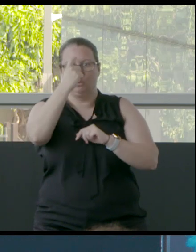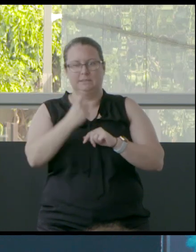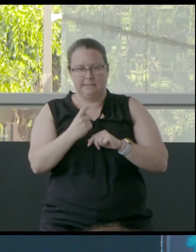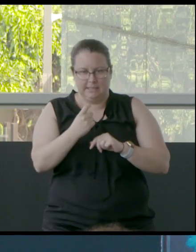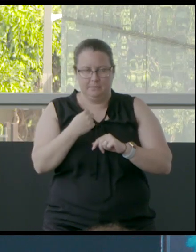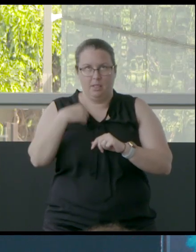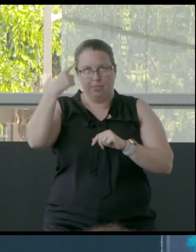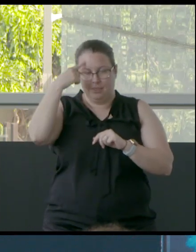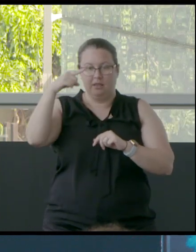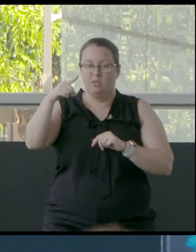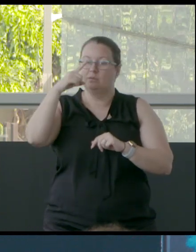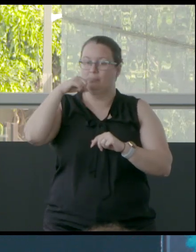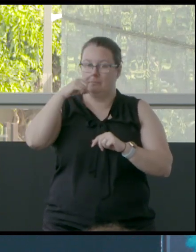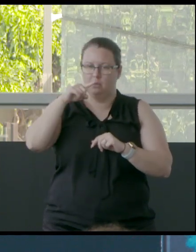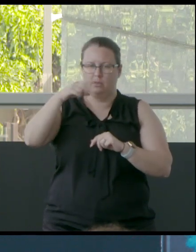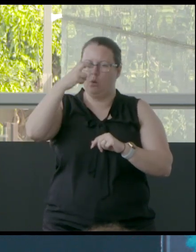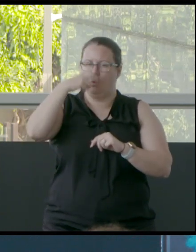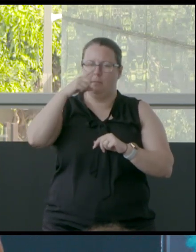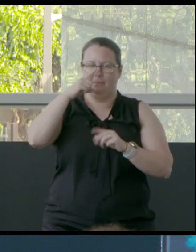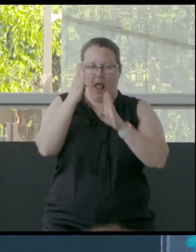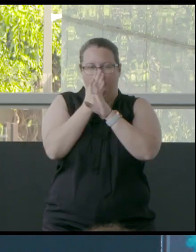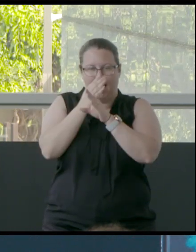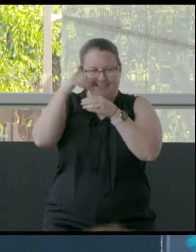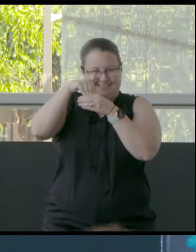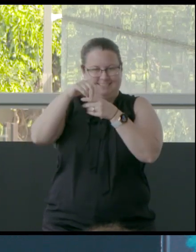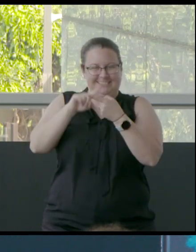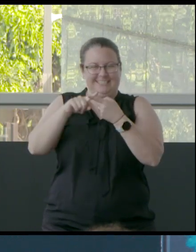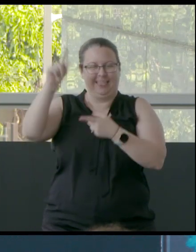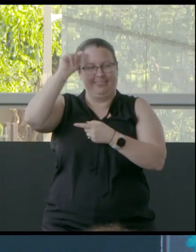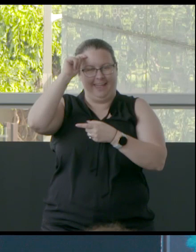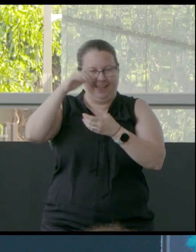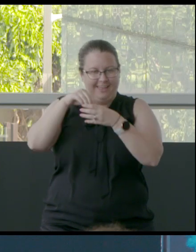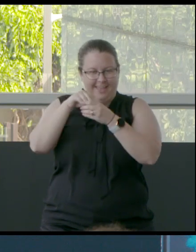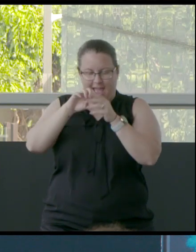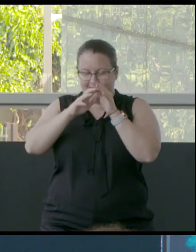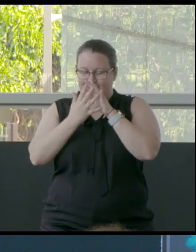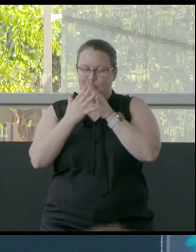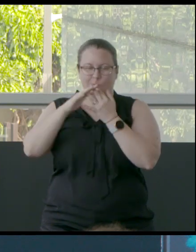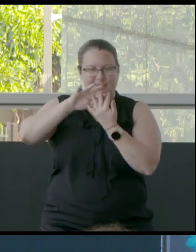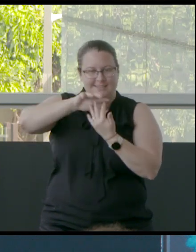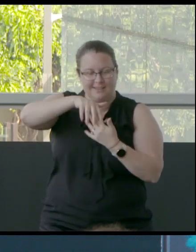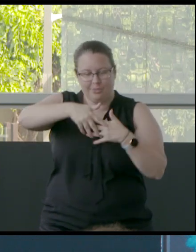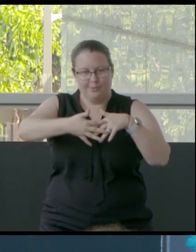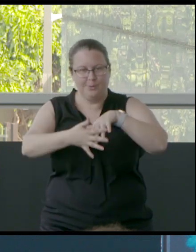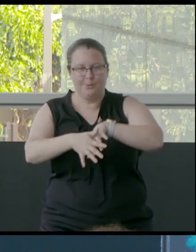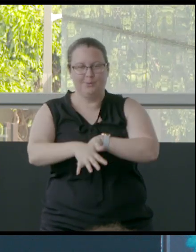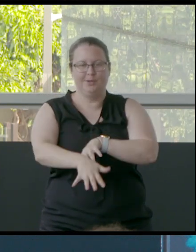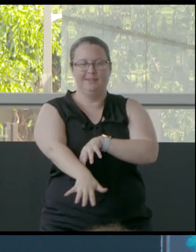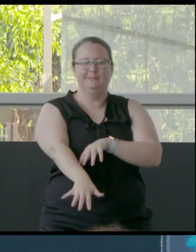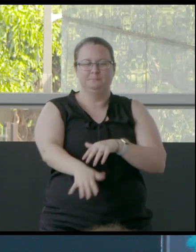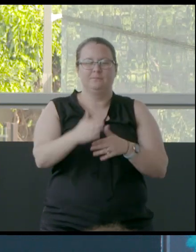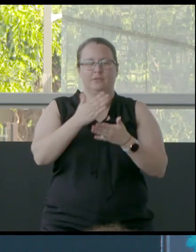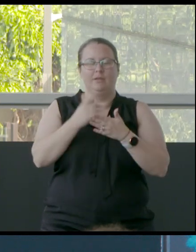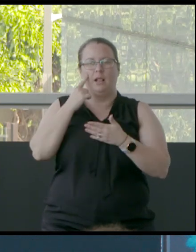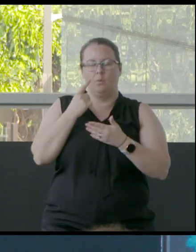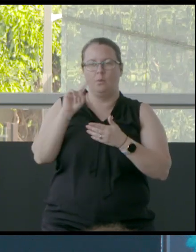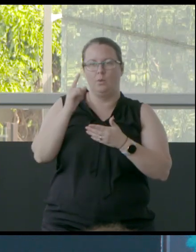I think those people are there. Those old people are hiding in that hair. And so, that's twisting through. And it's really looking at the